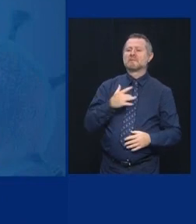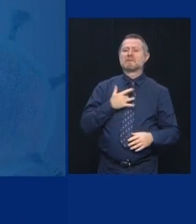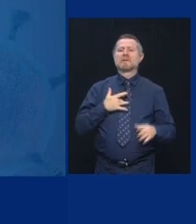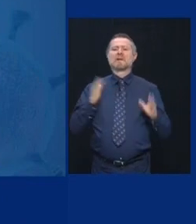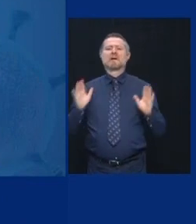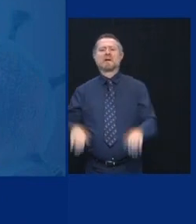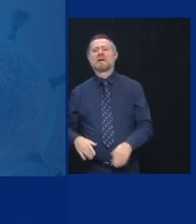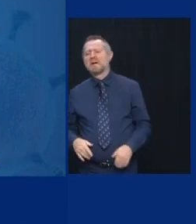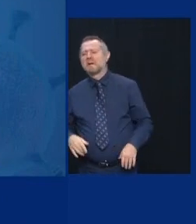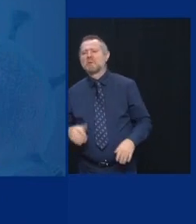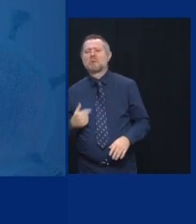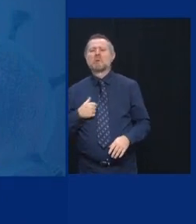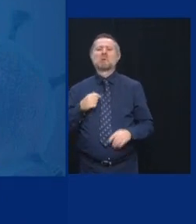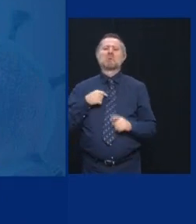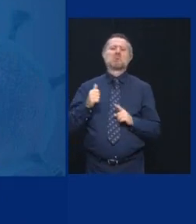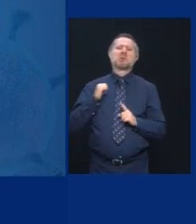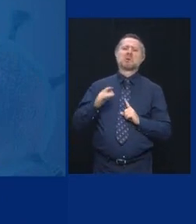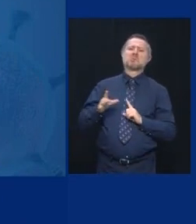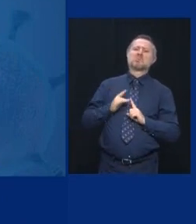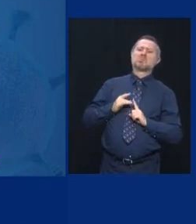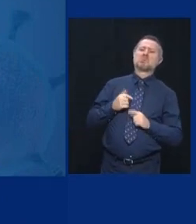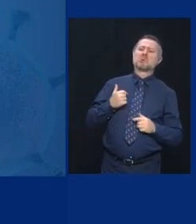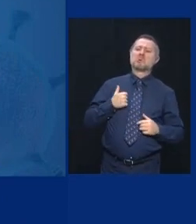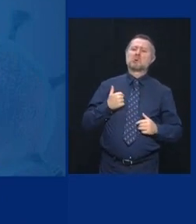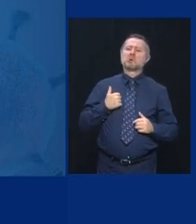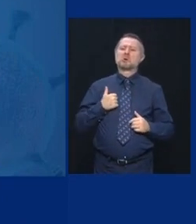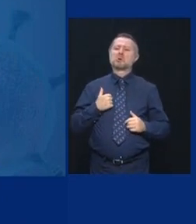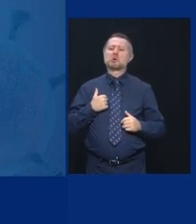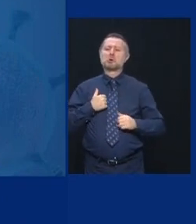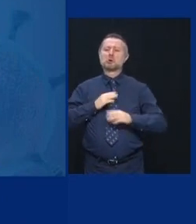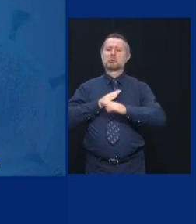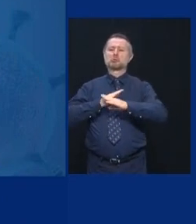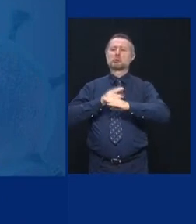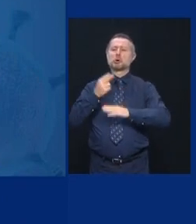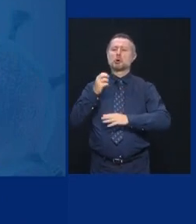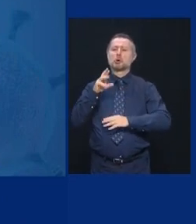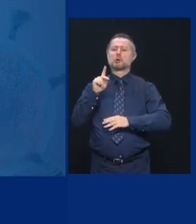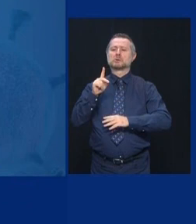which is not true. Some people believe,